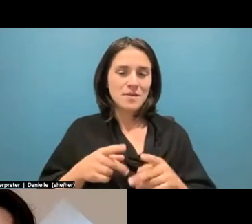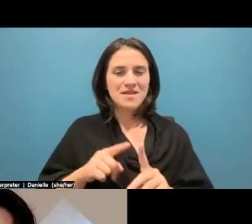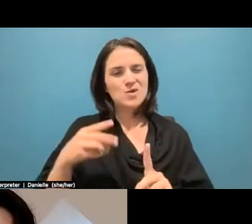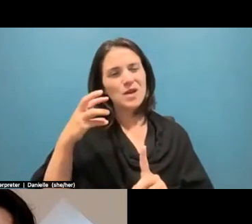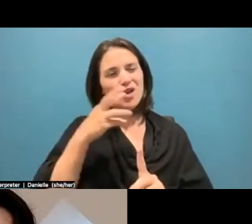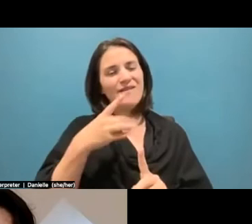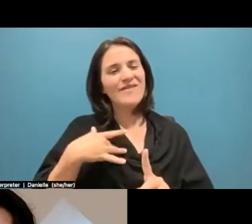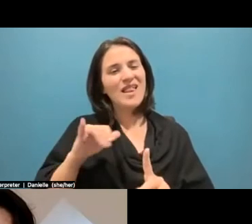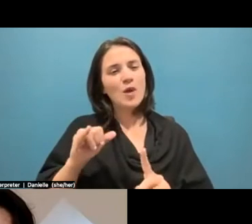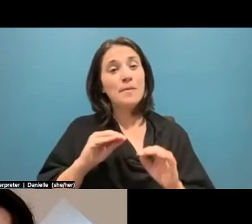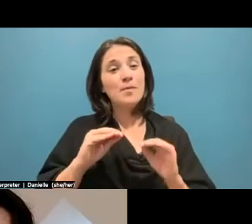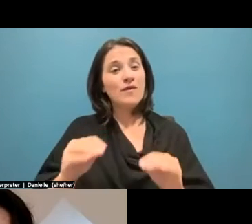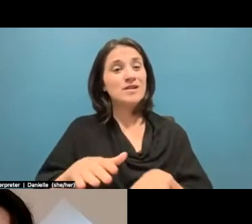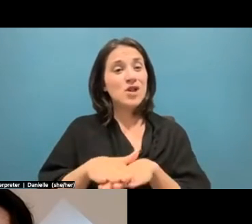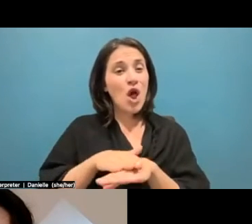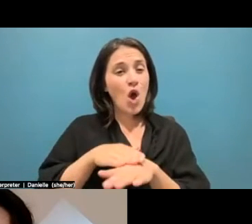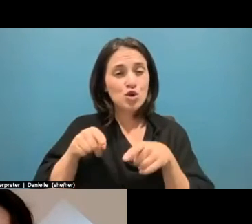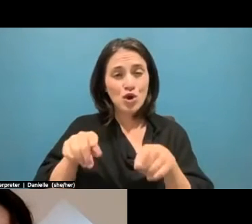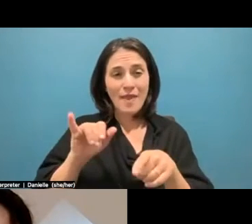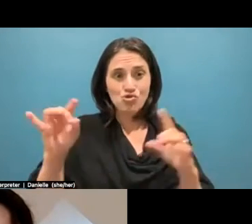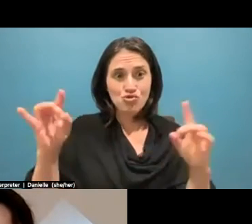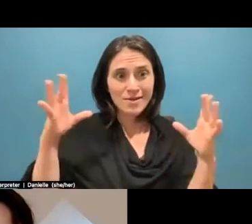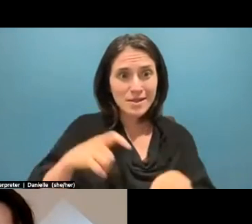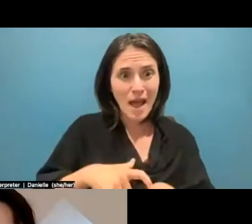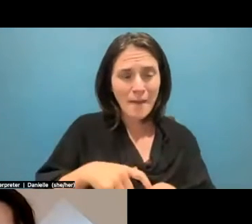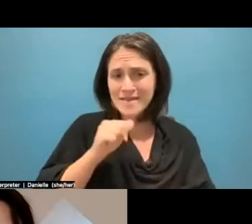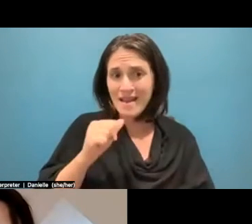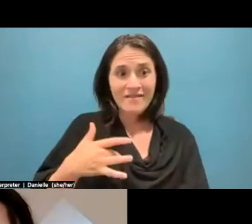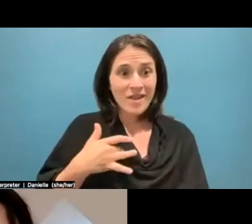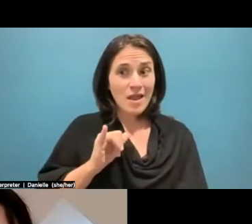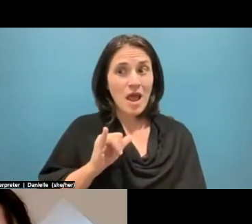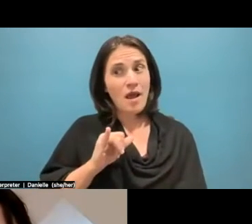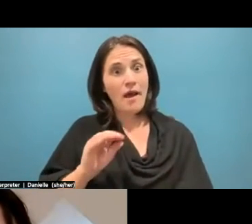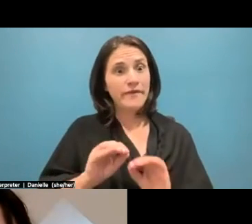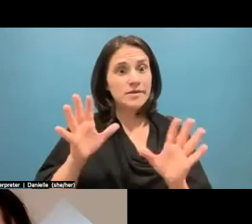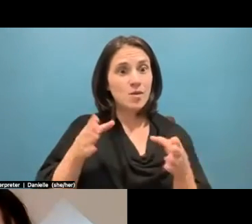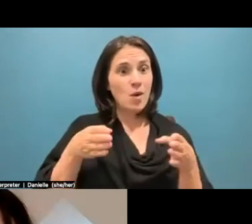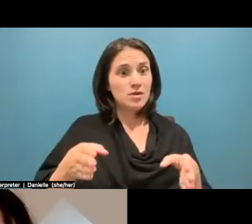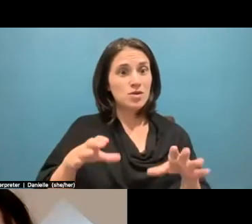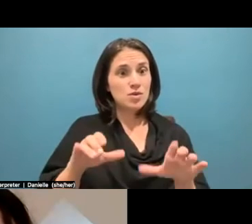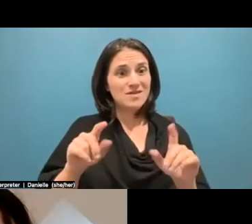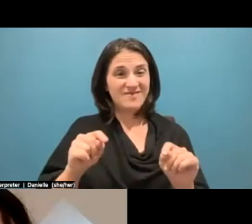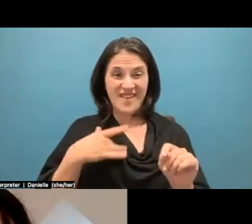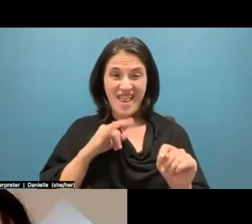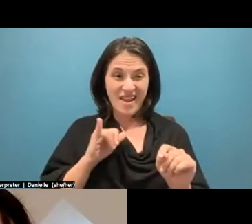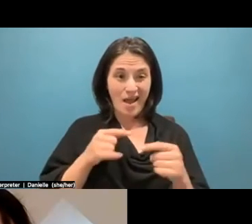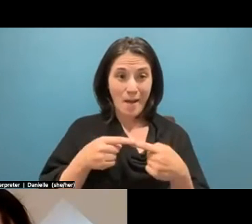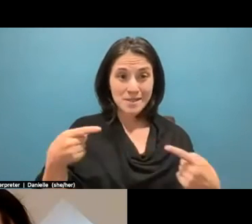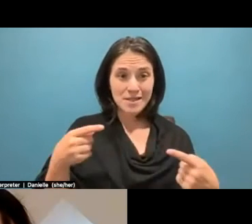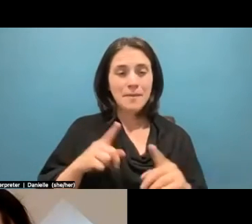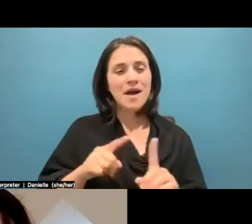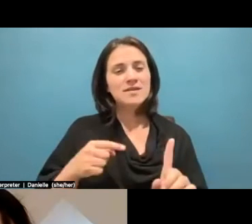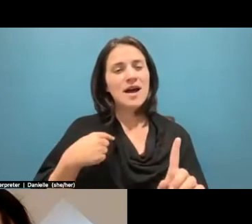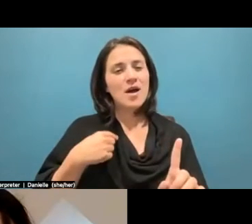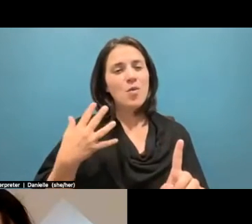slow in a time of crisis, doesn't really seem like an obvious thing to do seems like the opposite thing. But to me, like I wanted to embody